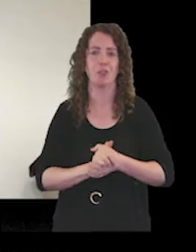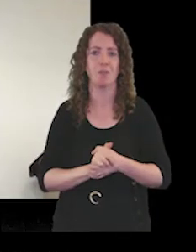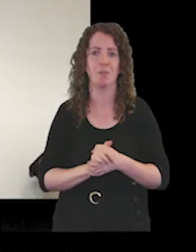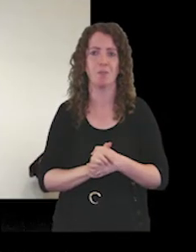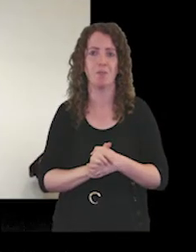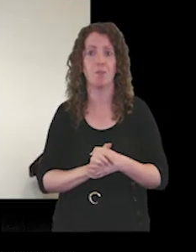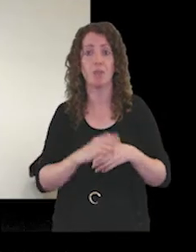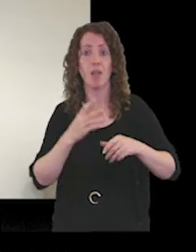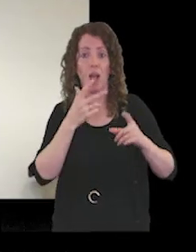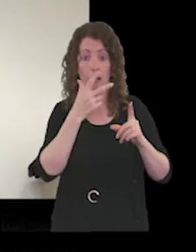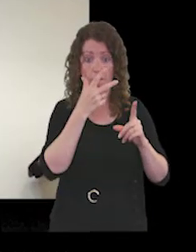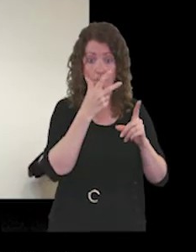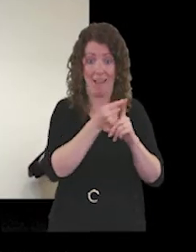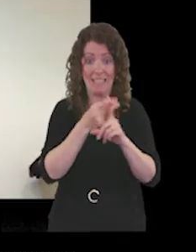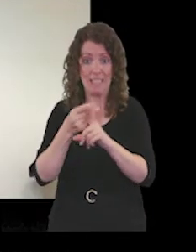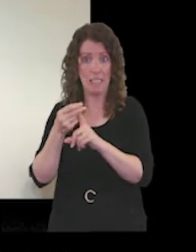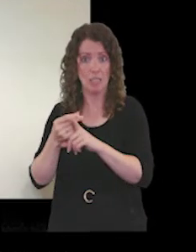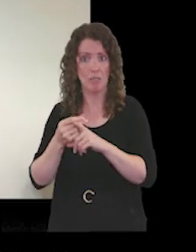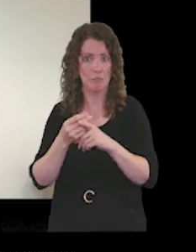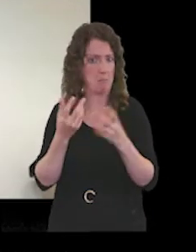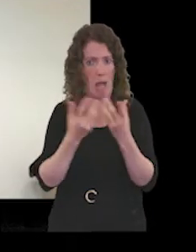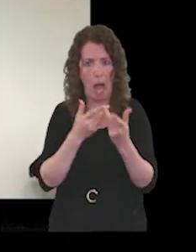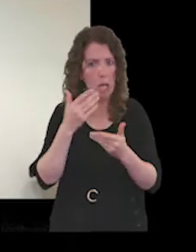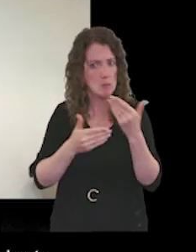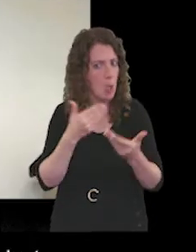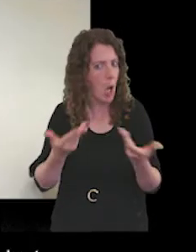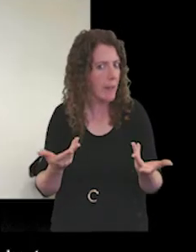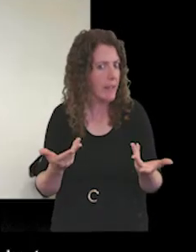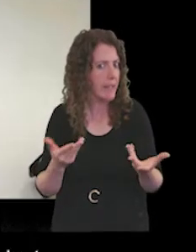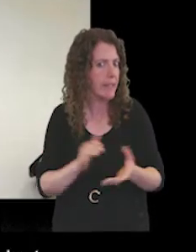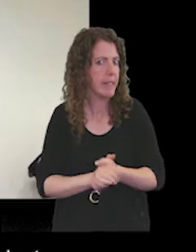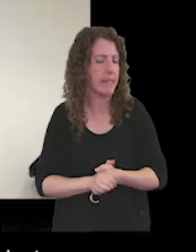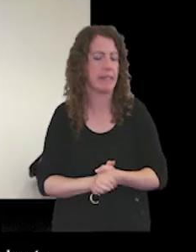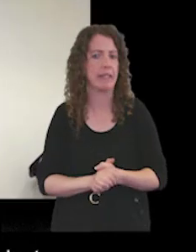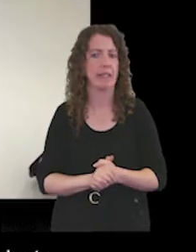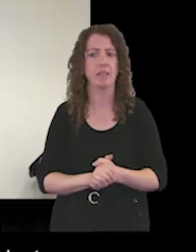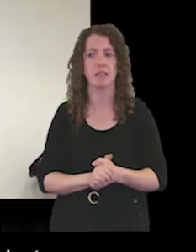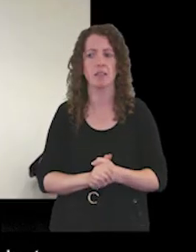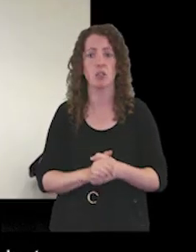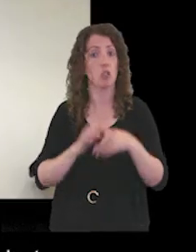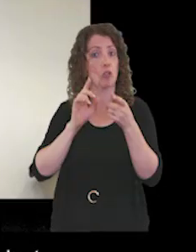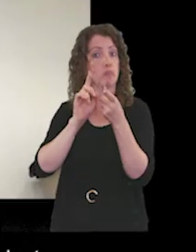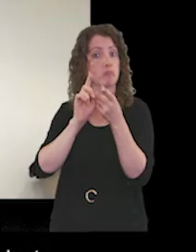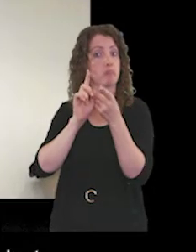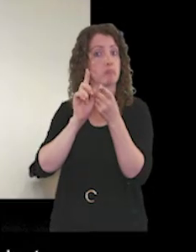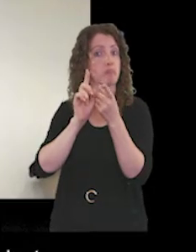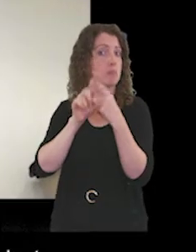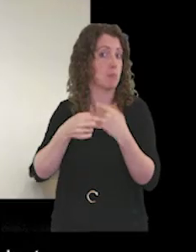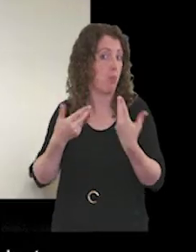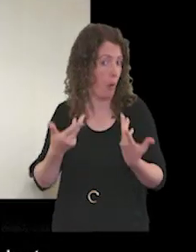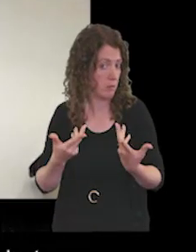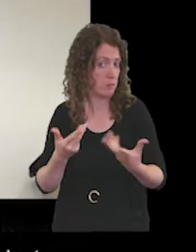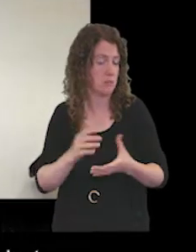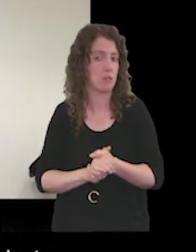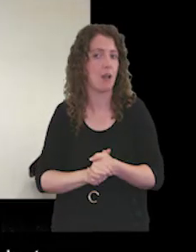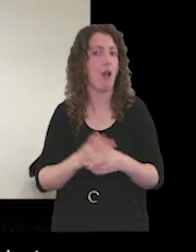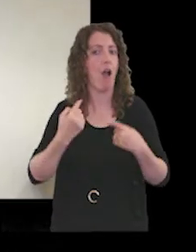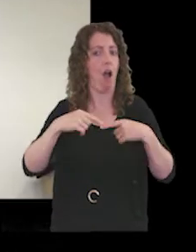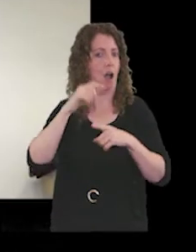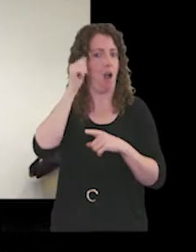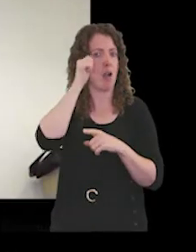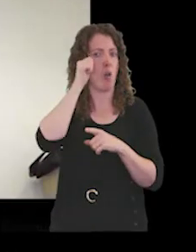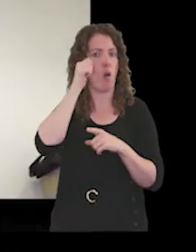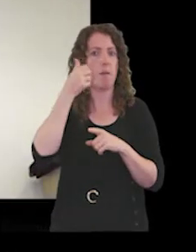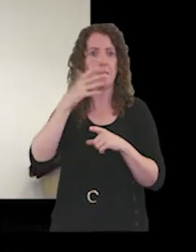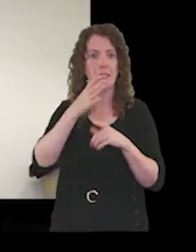how is the vaccination program going across nottinghamshire and um a response i could give to that is that i know from talking